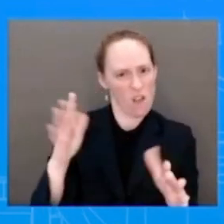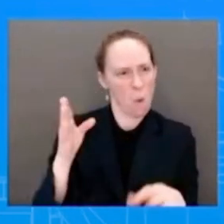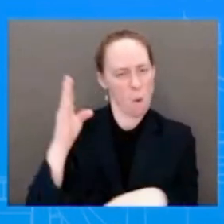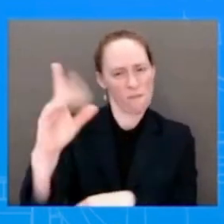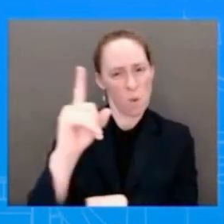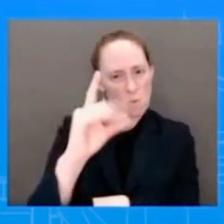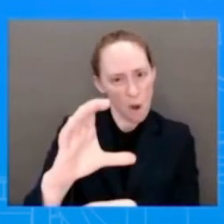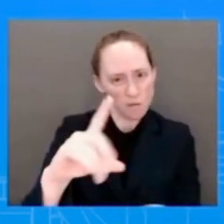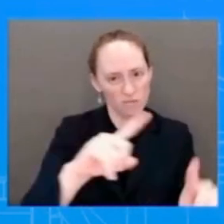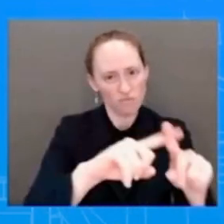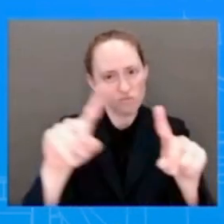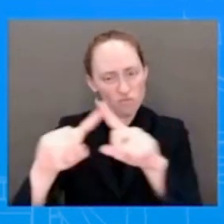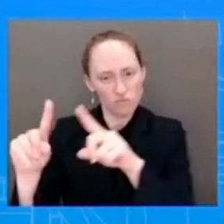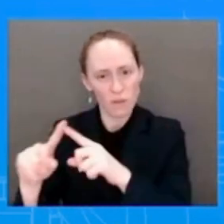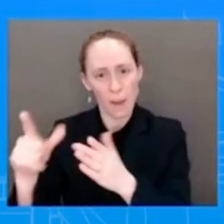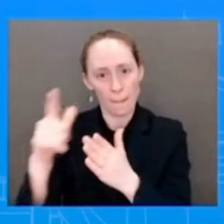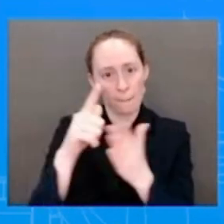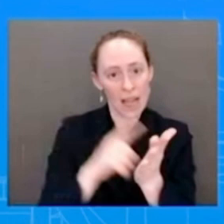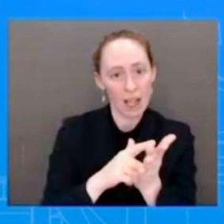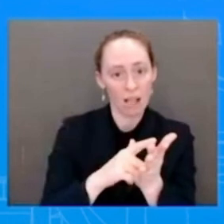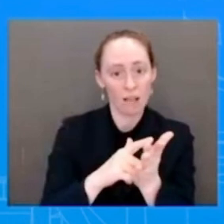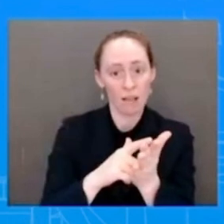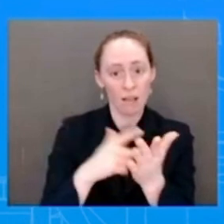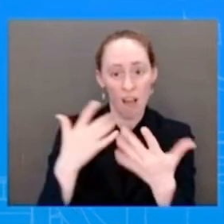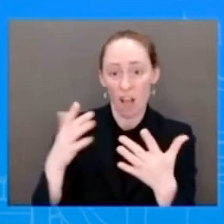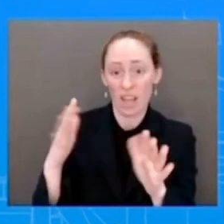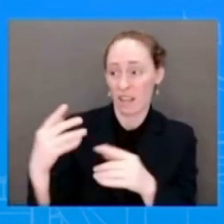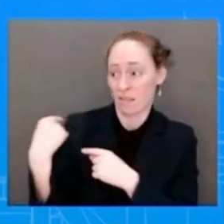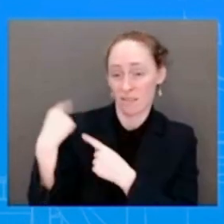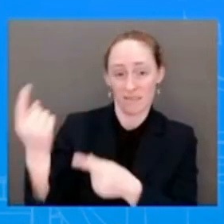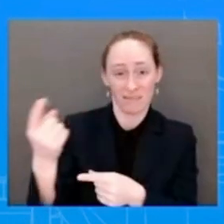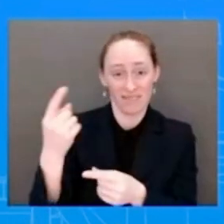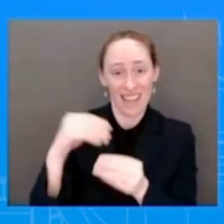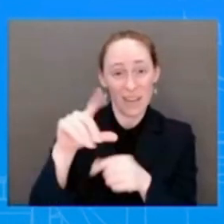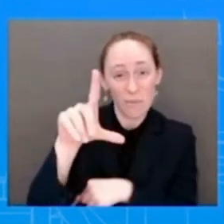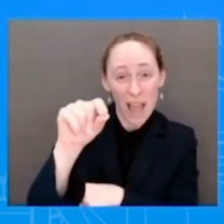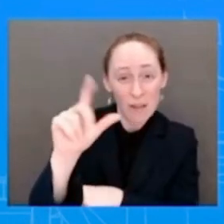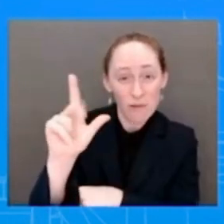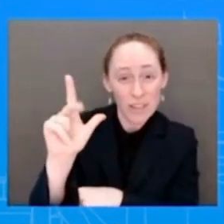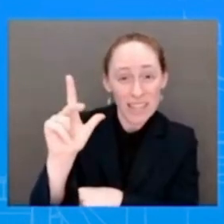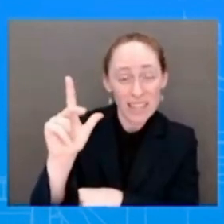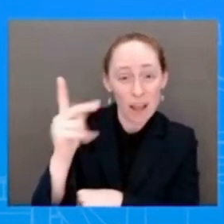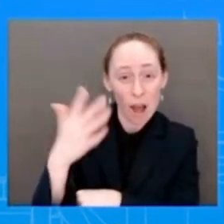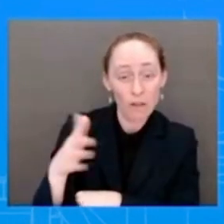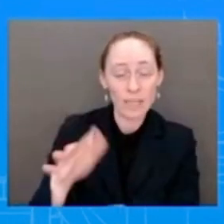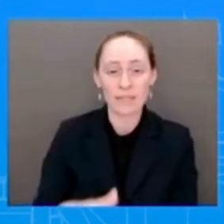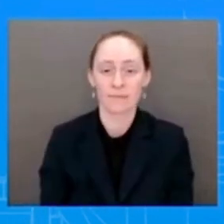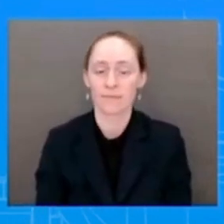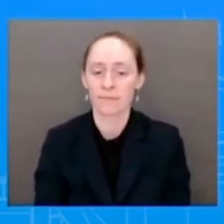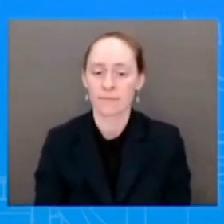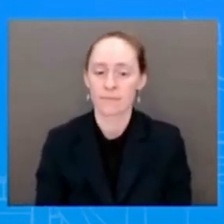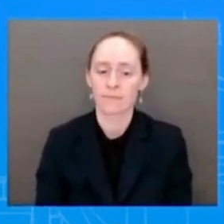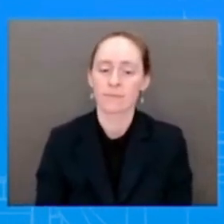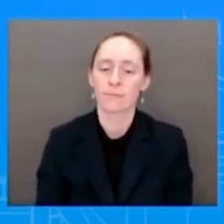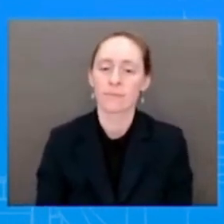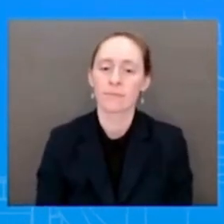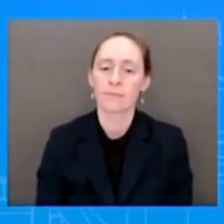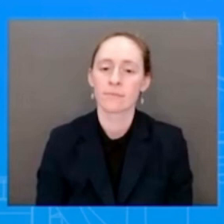legislative session that are anti-choice. And so, we will continue to work with state legislators, governors, mayors,